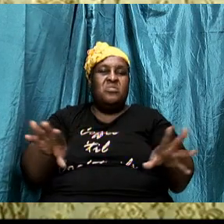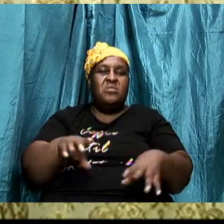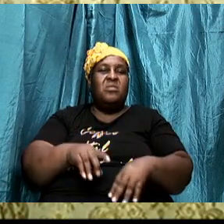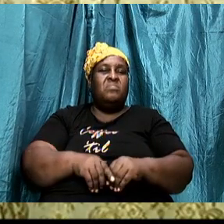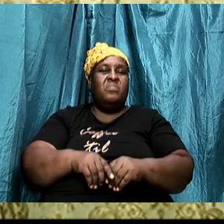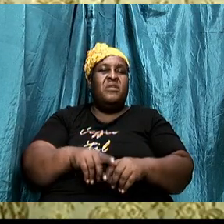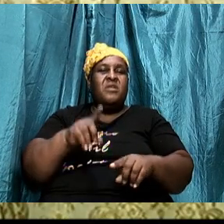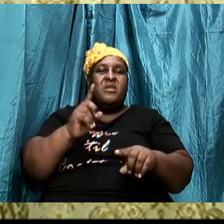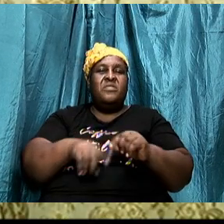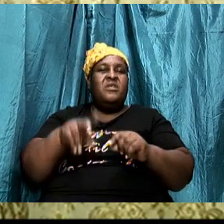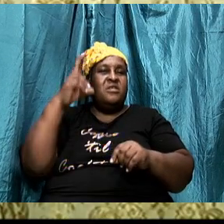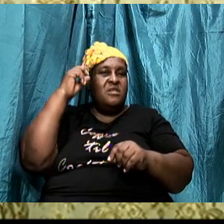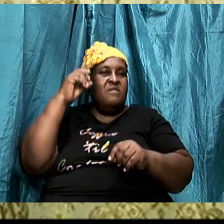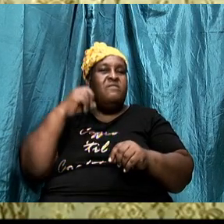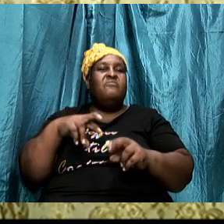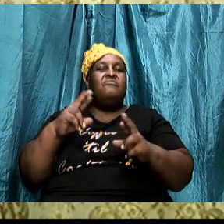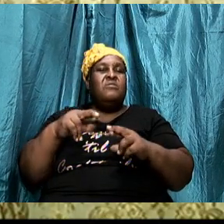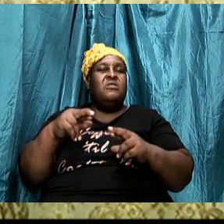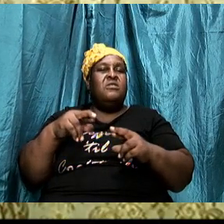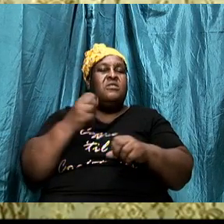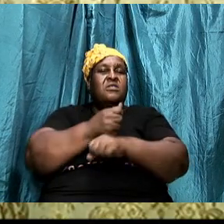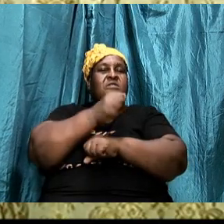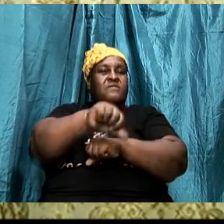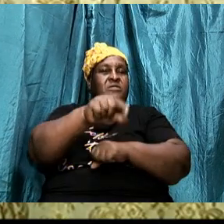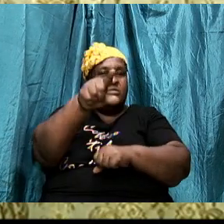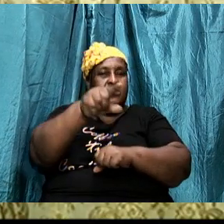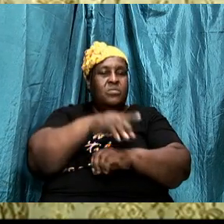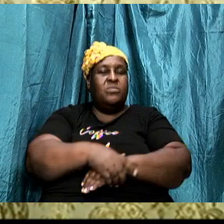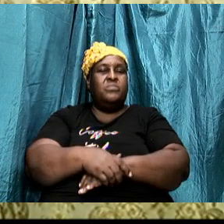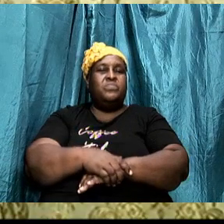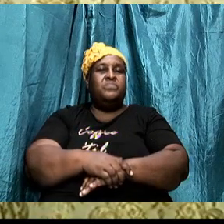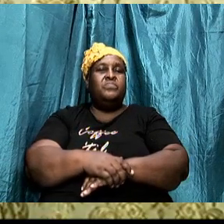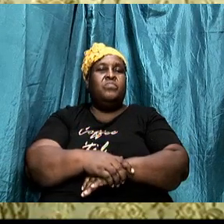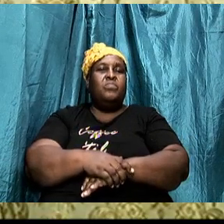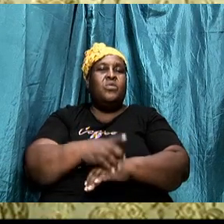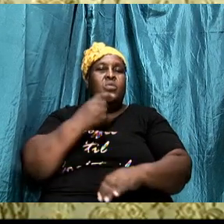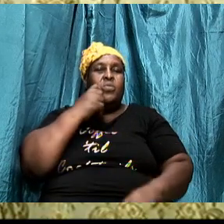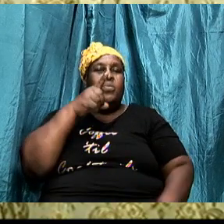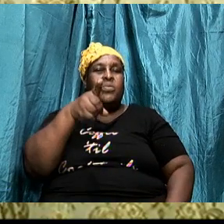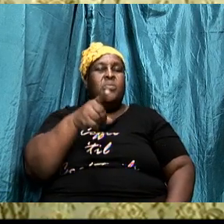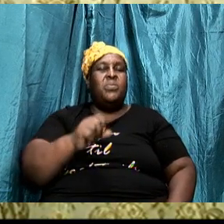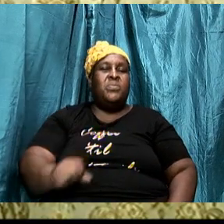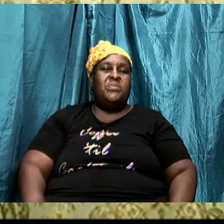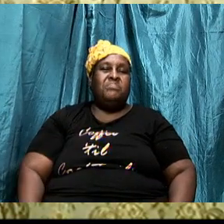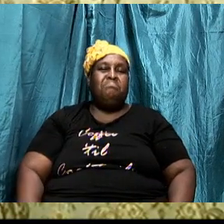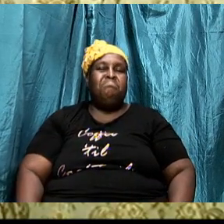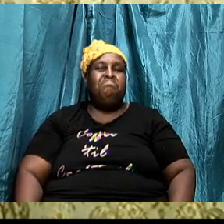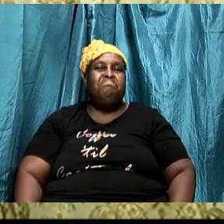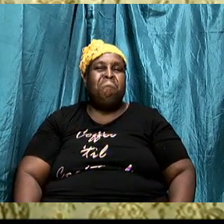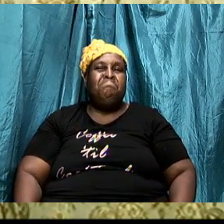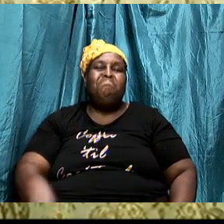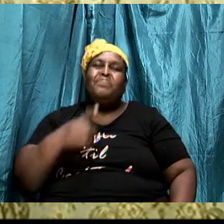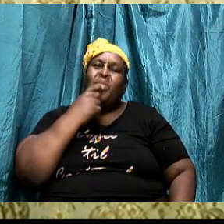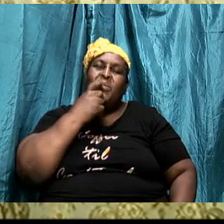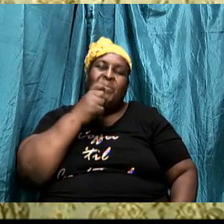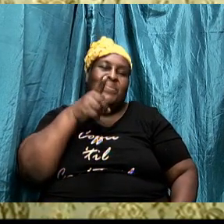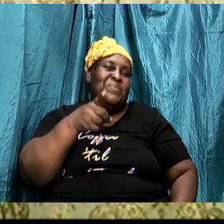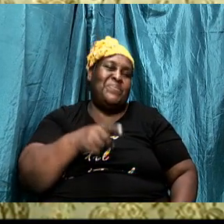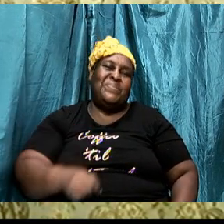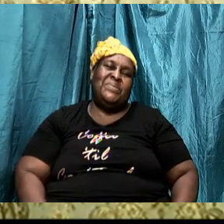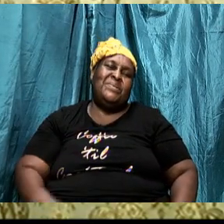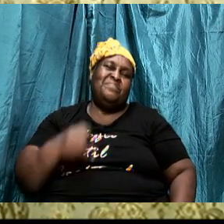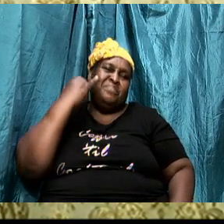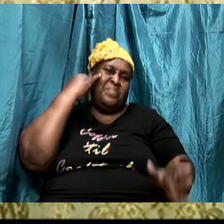who are you as we go through this question tonight identifying us identifying